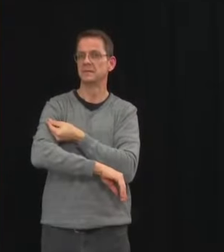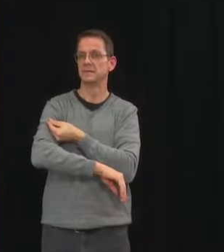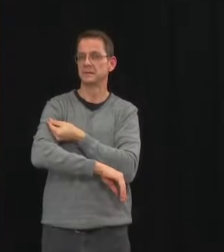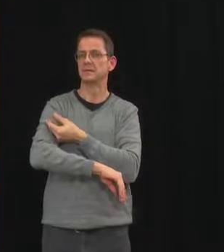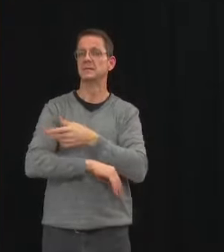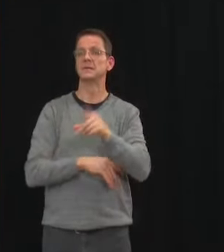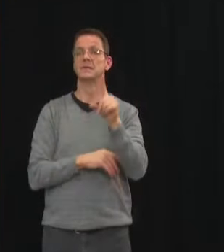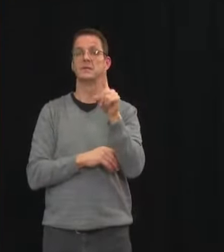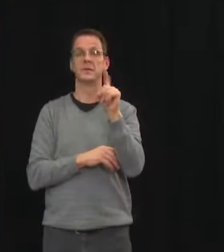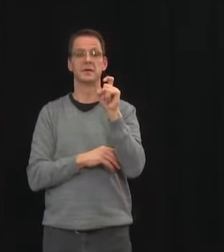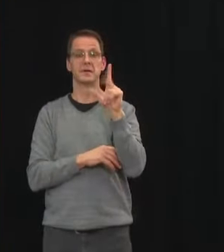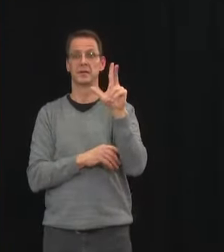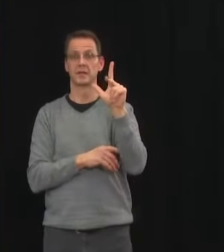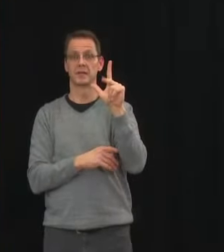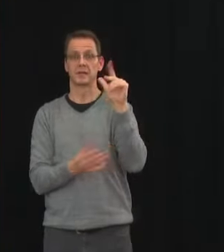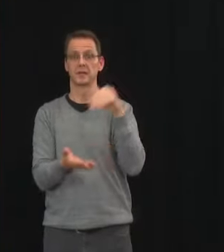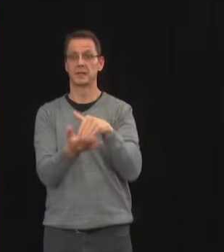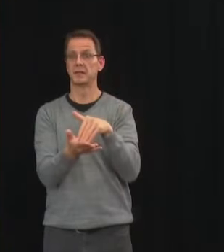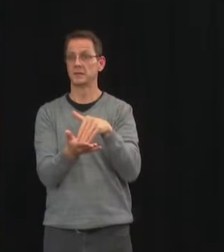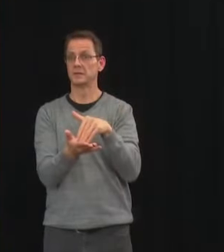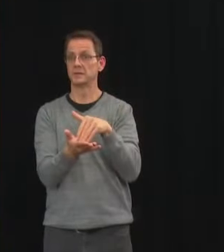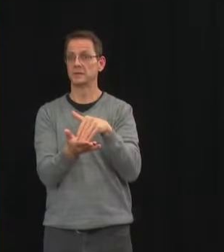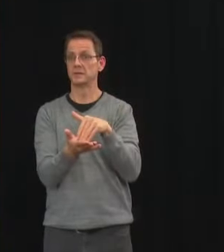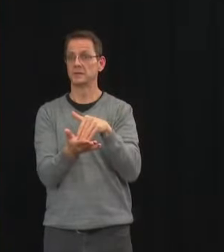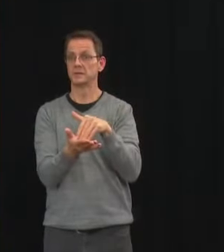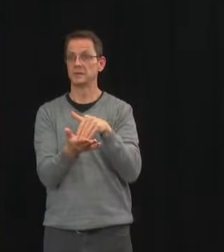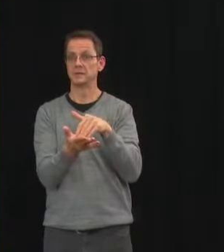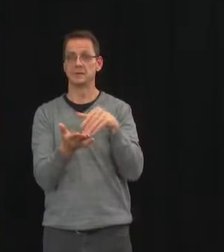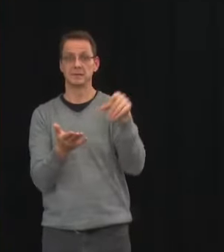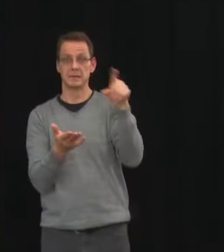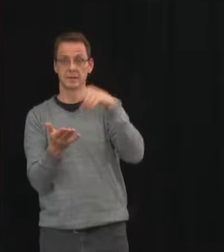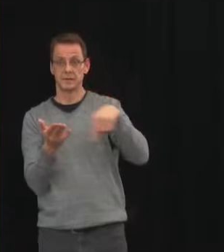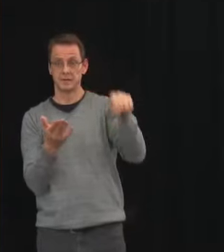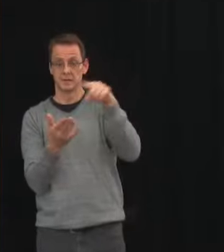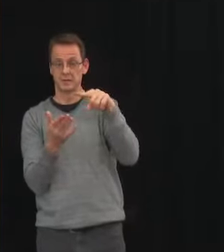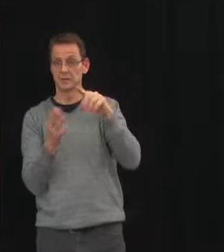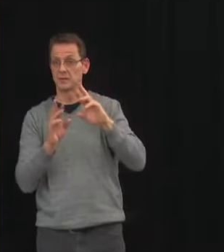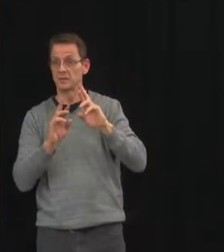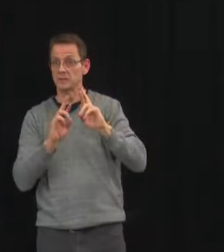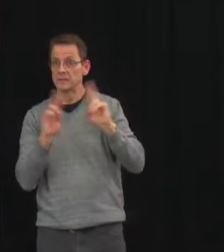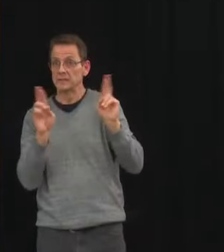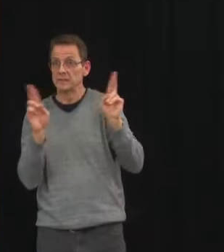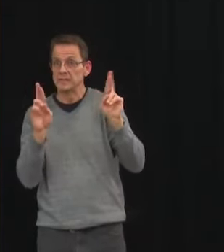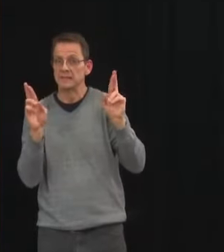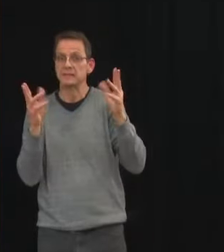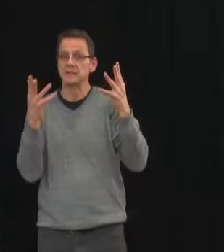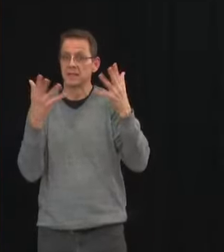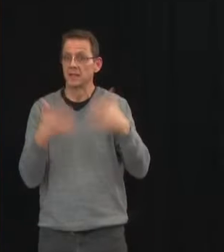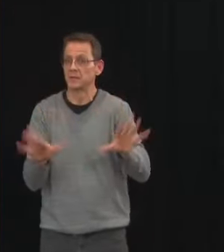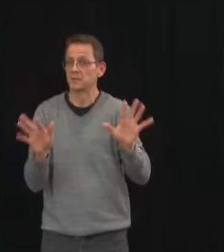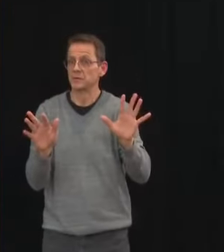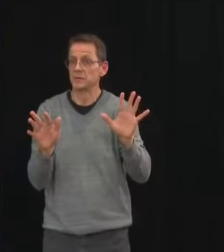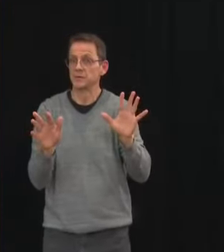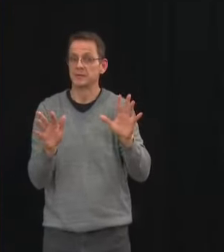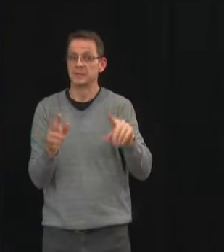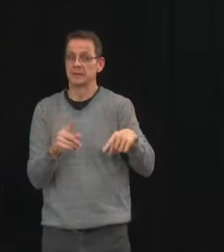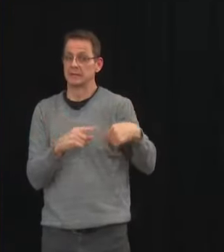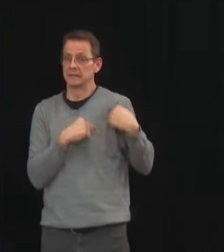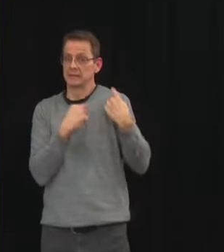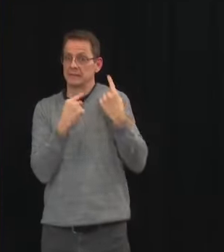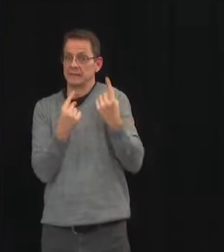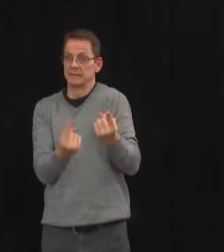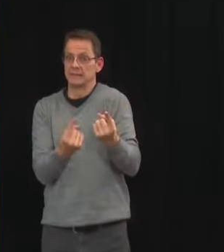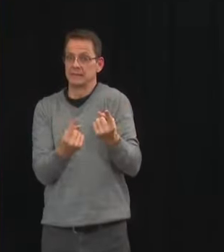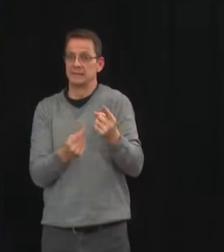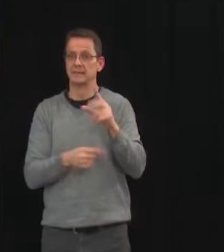individuals in that age group. We anticipate that another 8,000 were given today. We thank Alberta